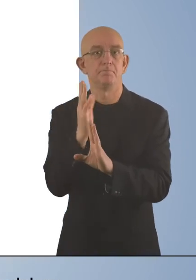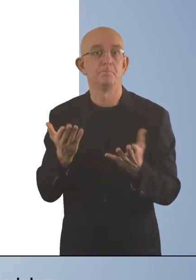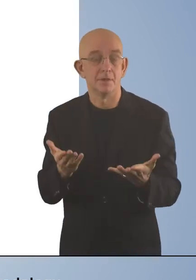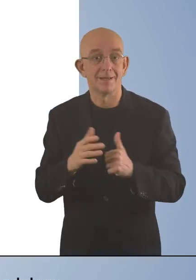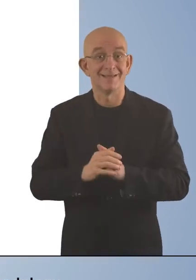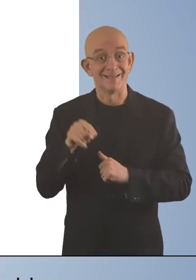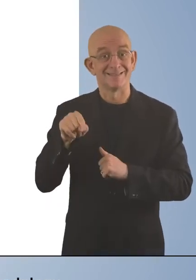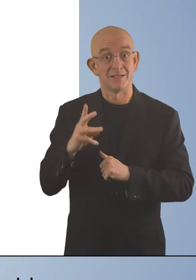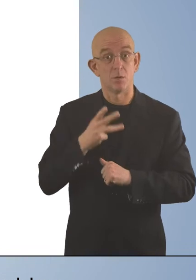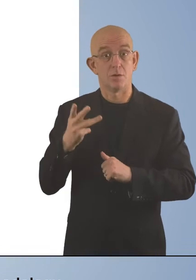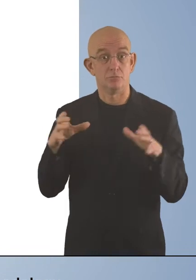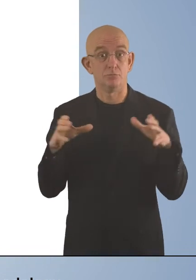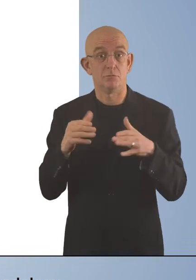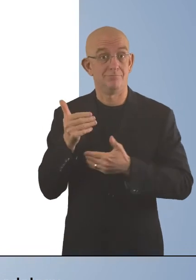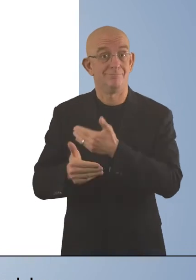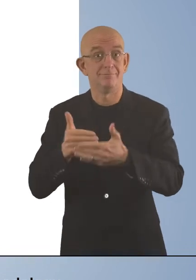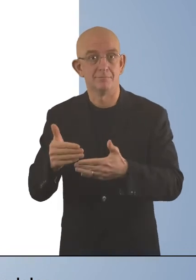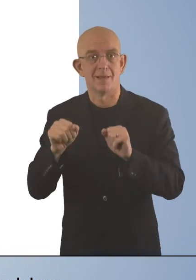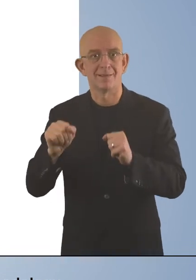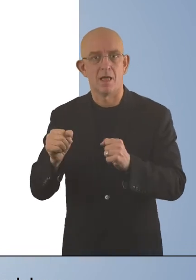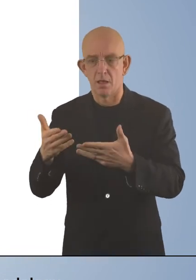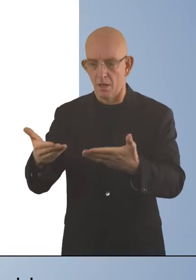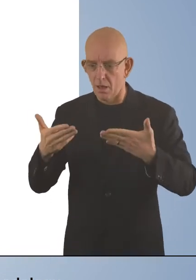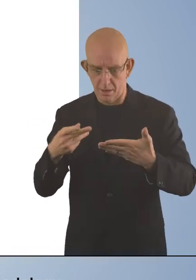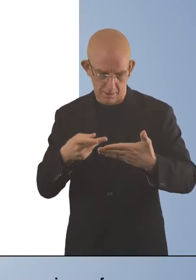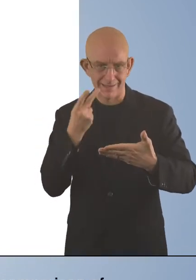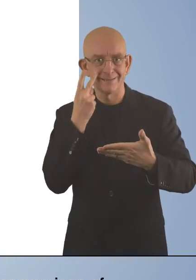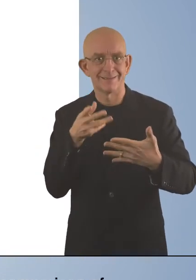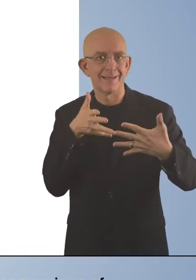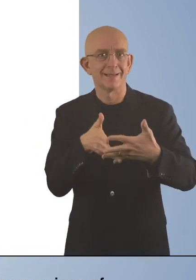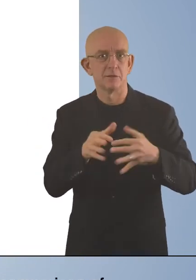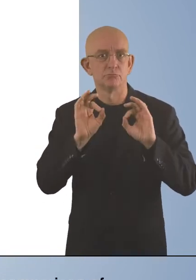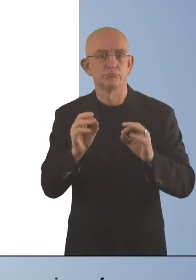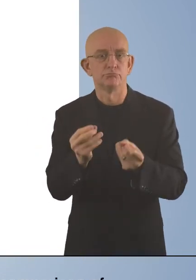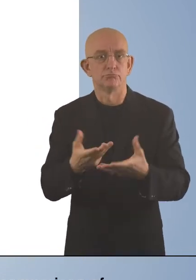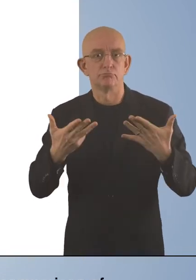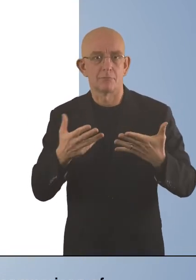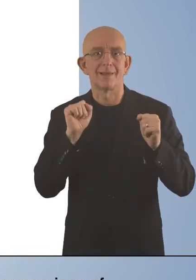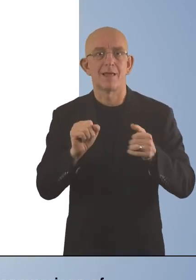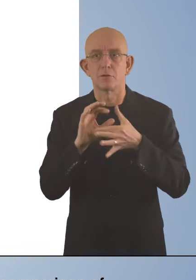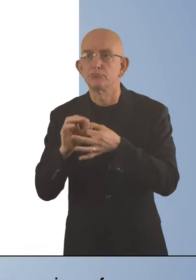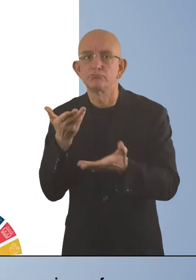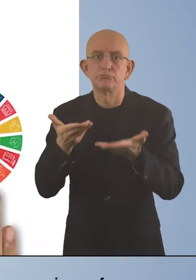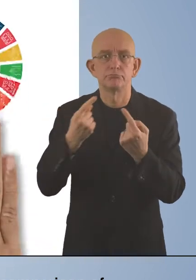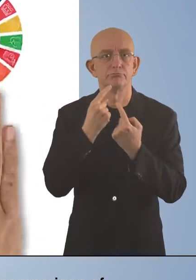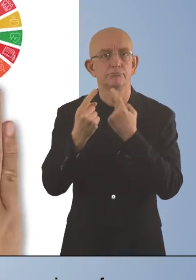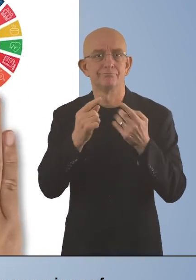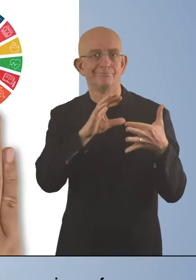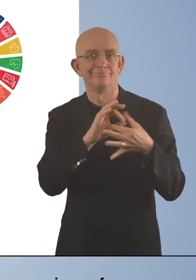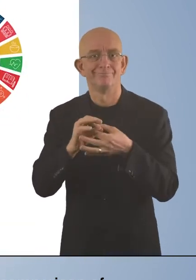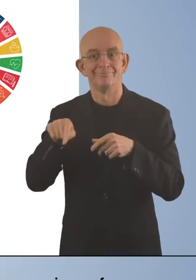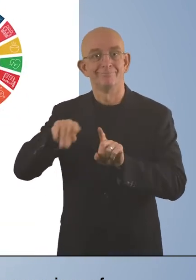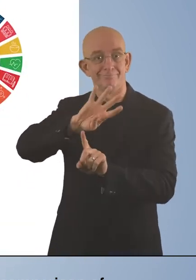Using the Washington Group methodology will provide more transparent indicators, which can then be used for international comparison of disability